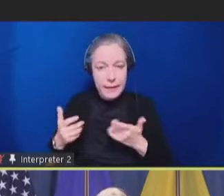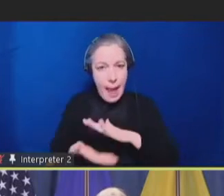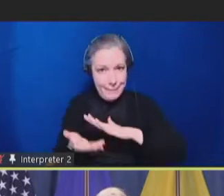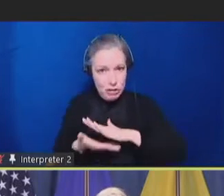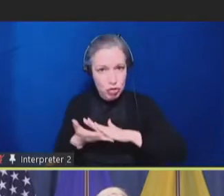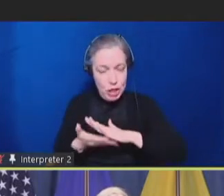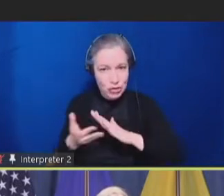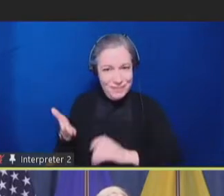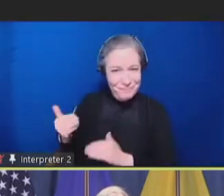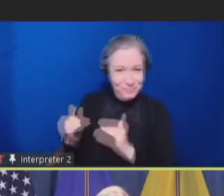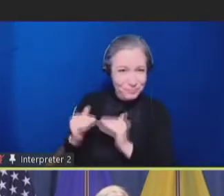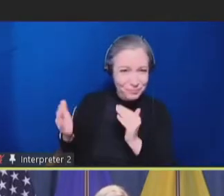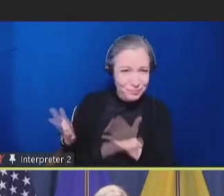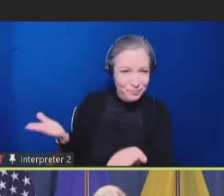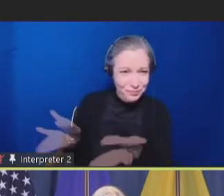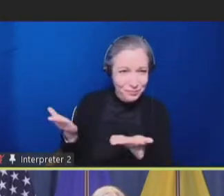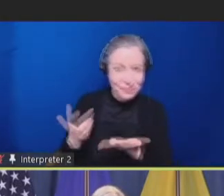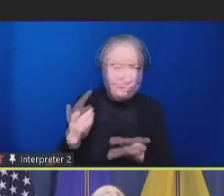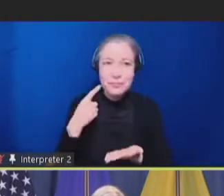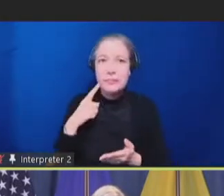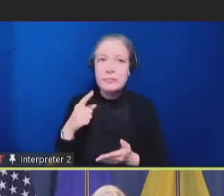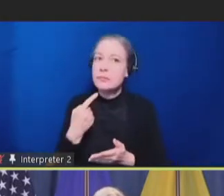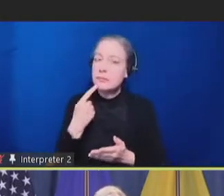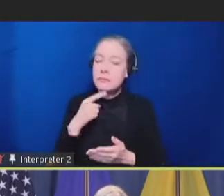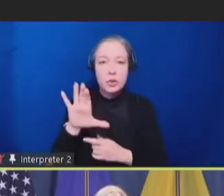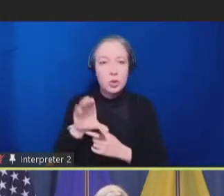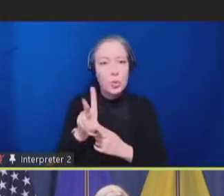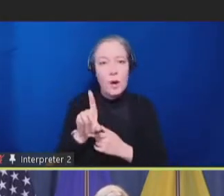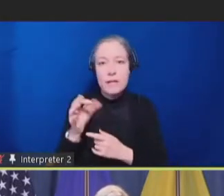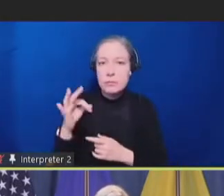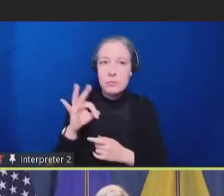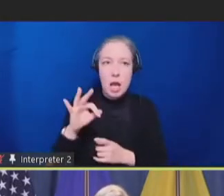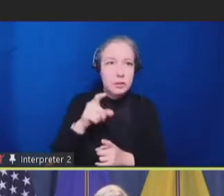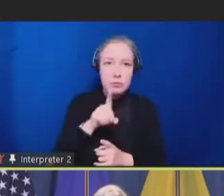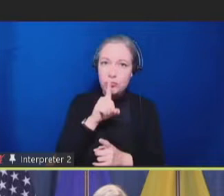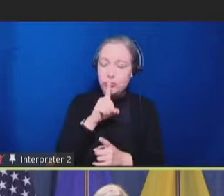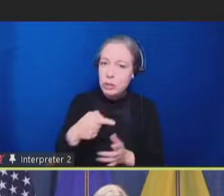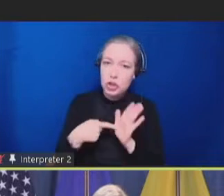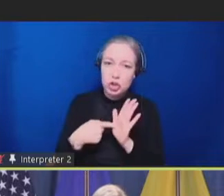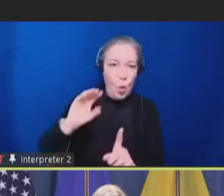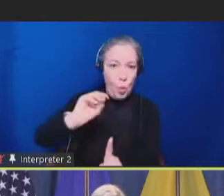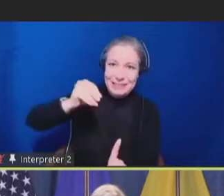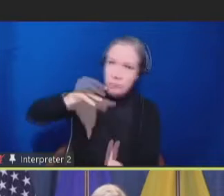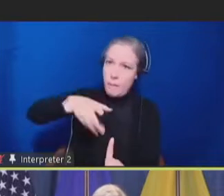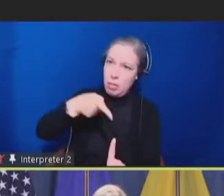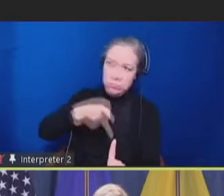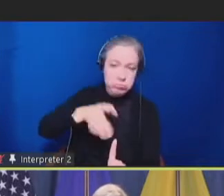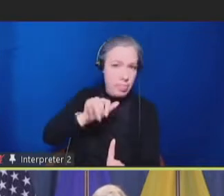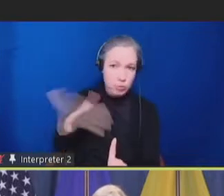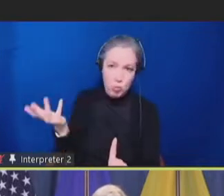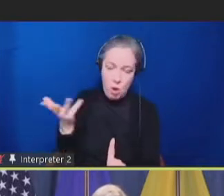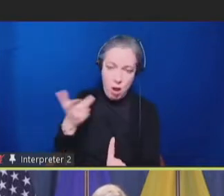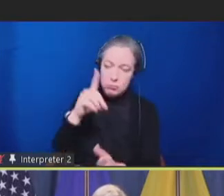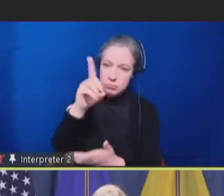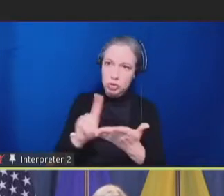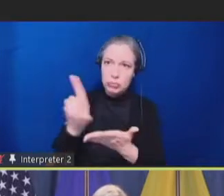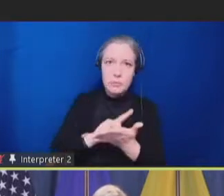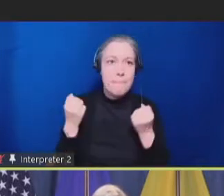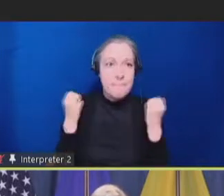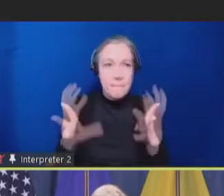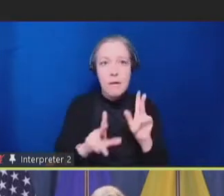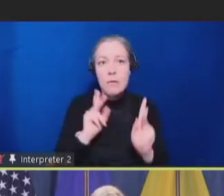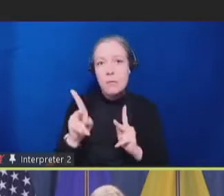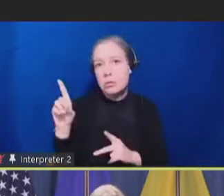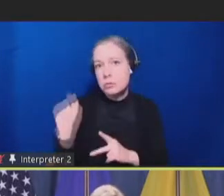-19 pandemic has shown a spotlight on the discrimination that too many people with disabilities continue to face. The denial of medical treatment